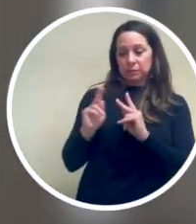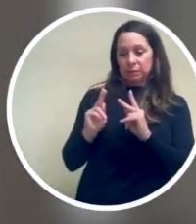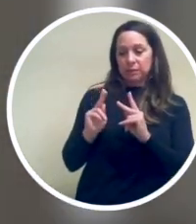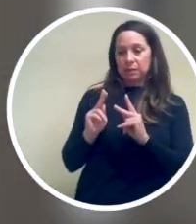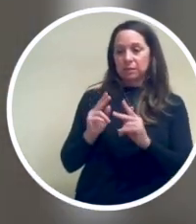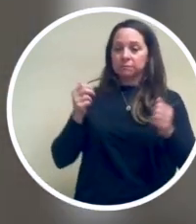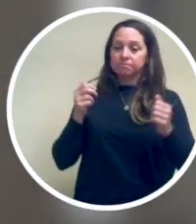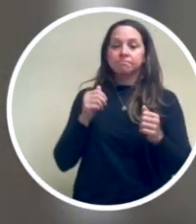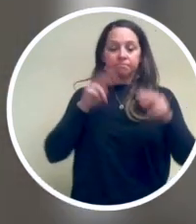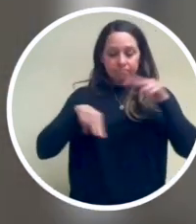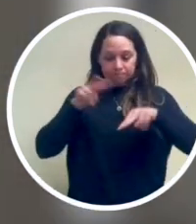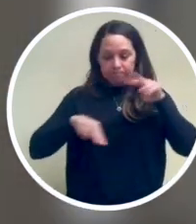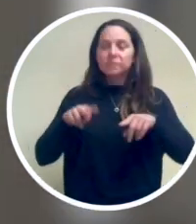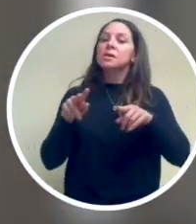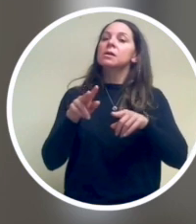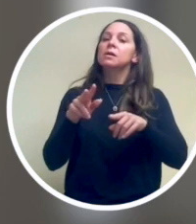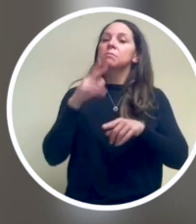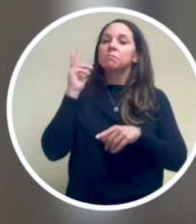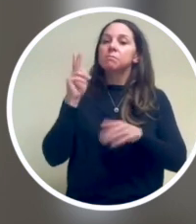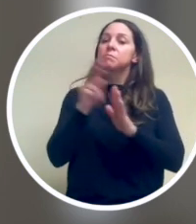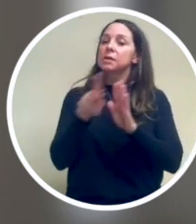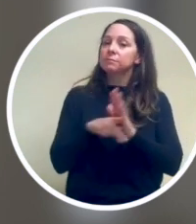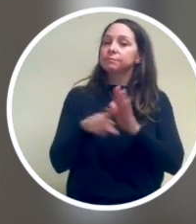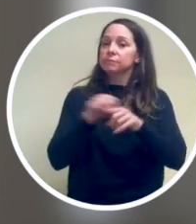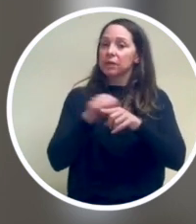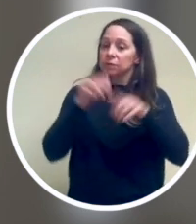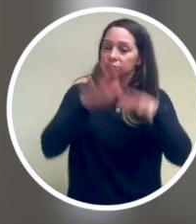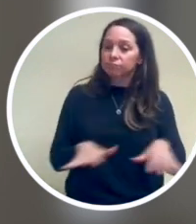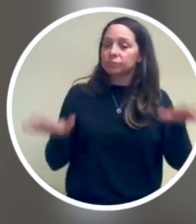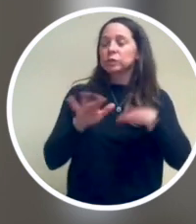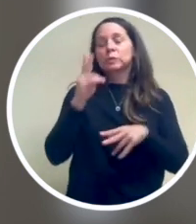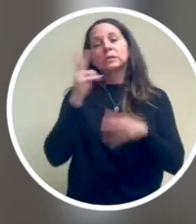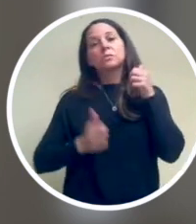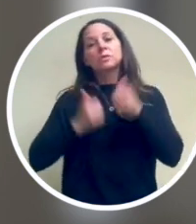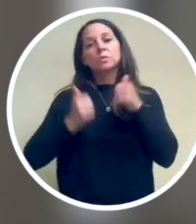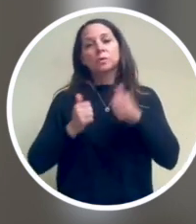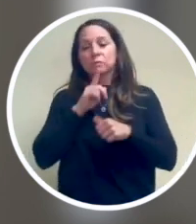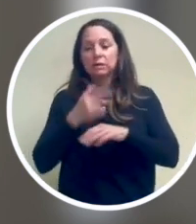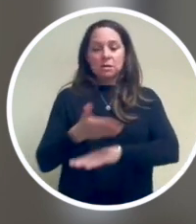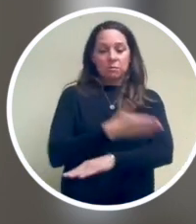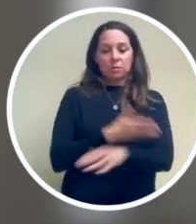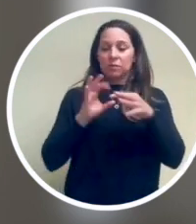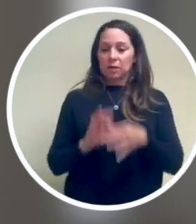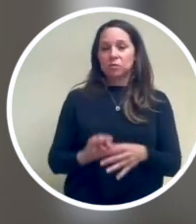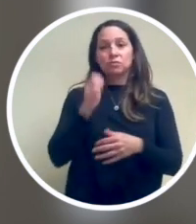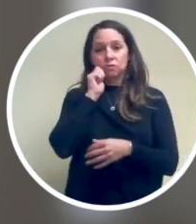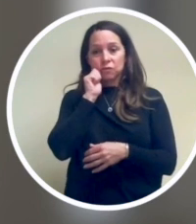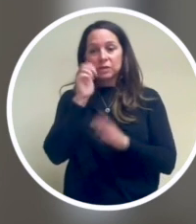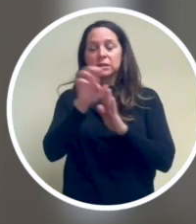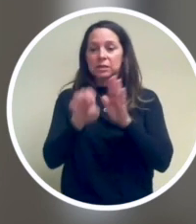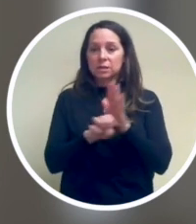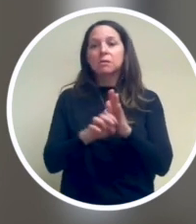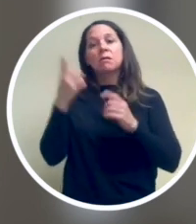is taking a systematic look at policies and practices across the organization to see which ones have a differential impact based on